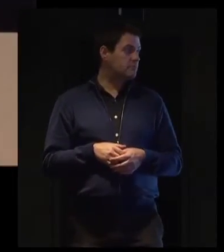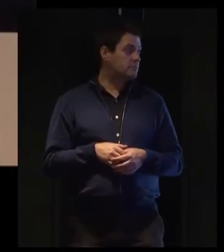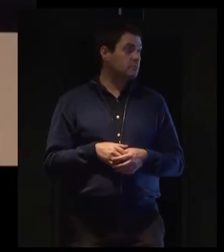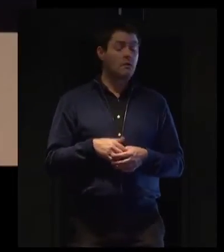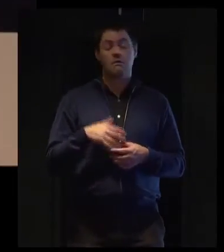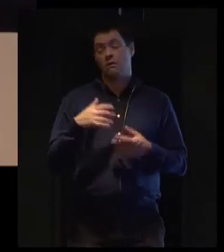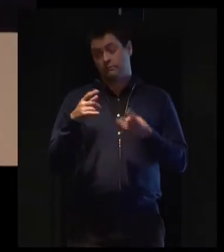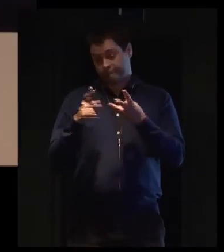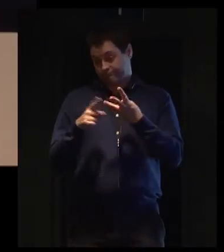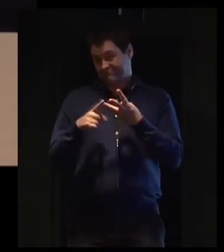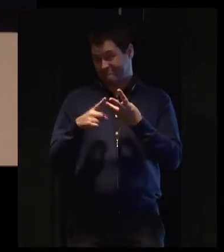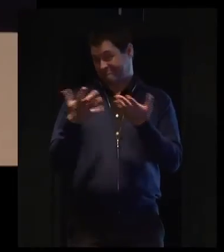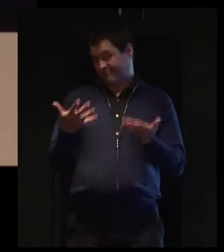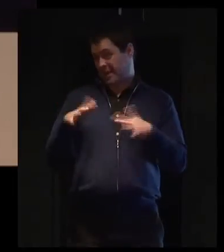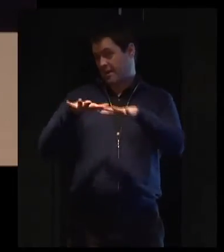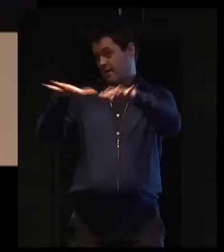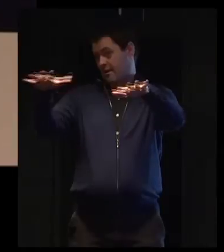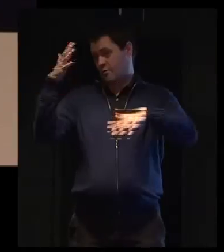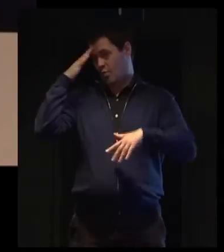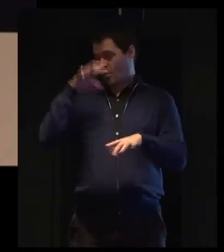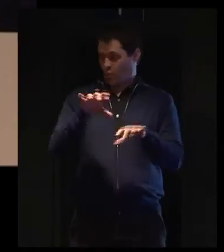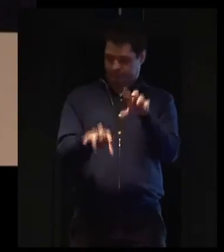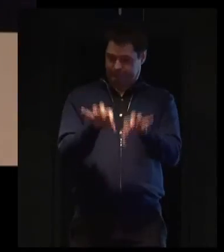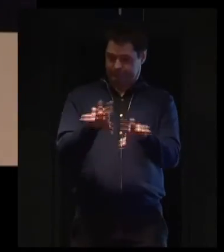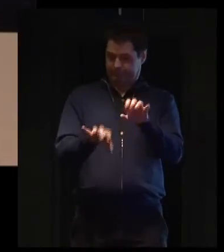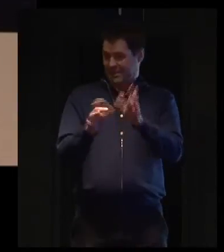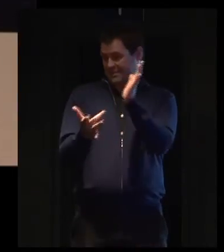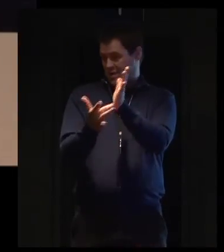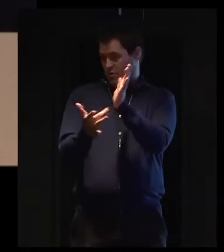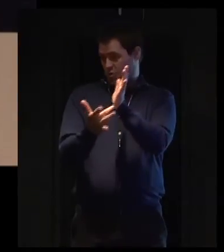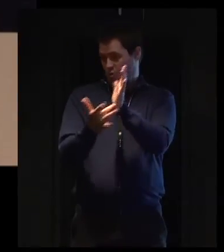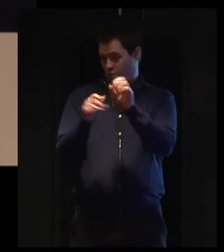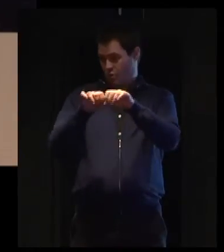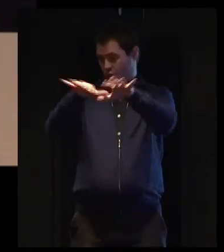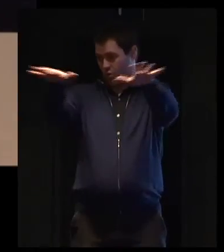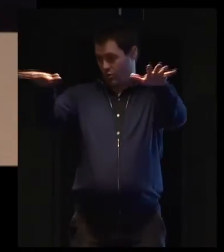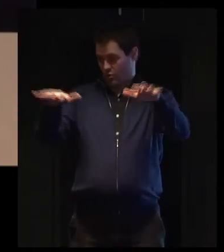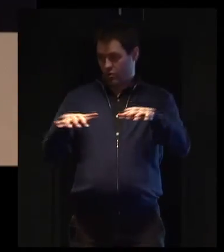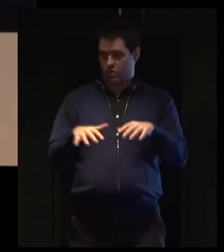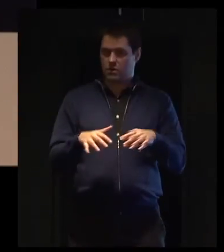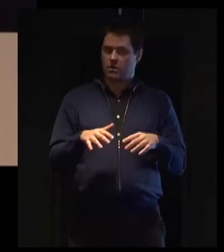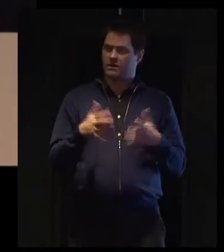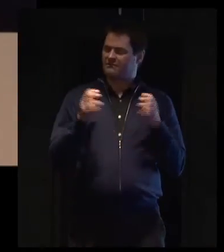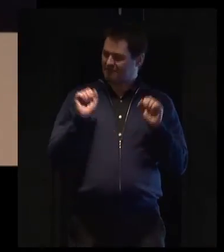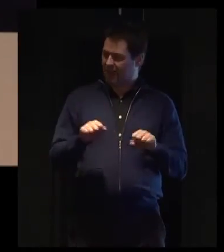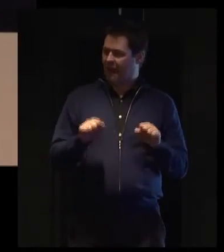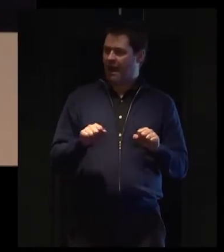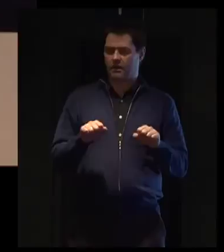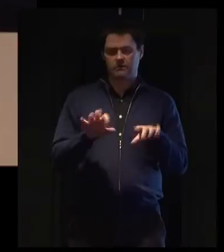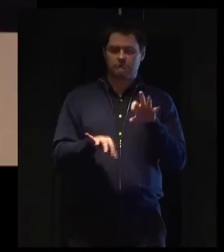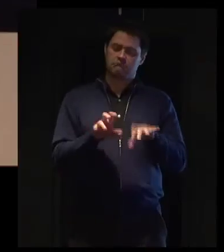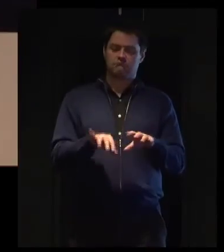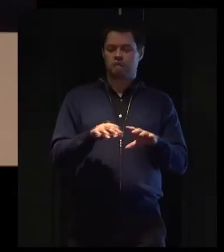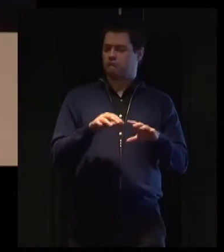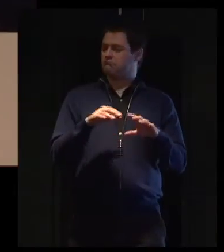Obviously, the way things are moving on with technology at the moment, we have a larger number of things that are done by e-docs. Obviously, the Premier League this